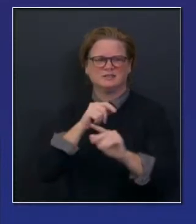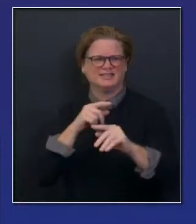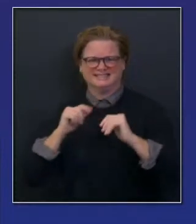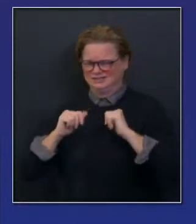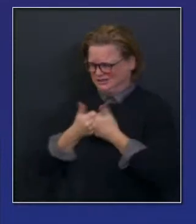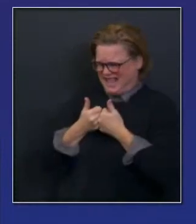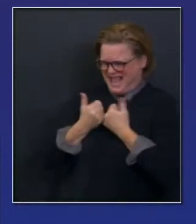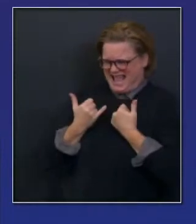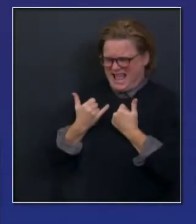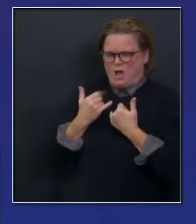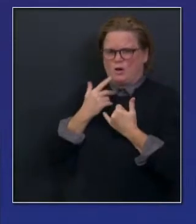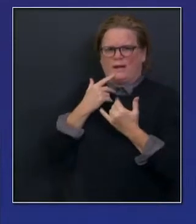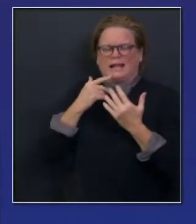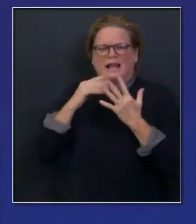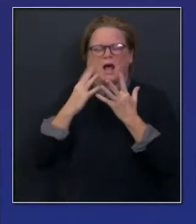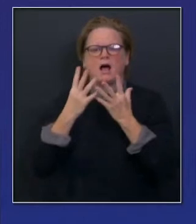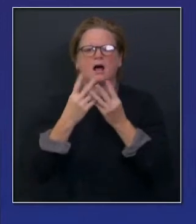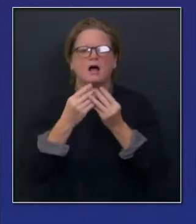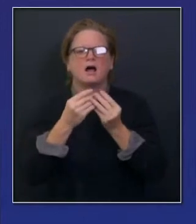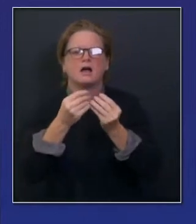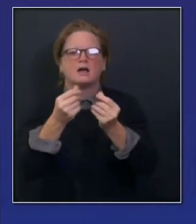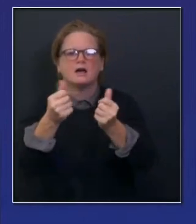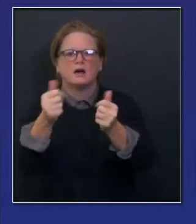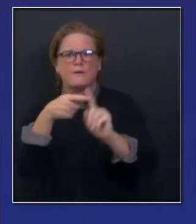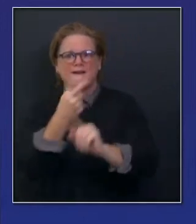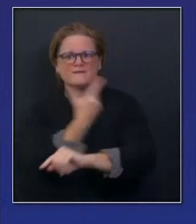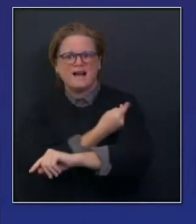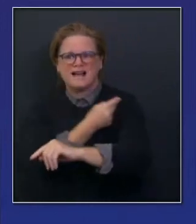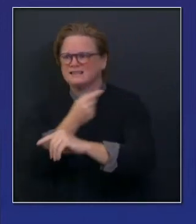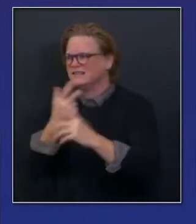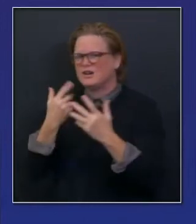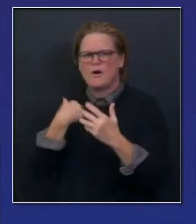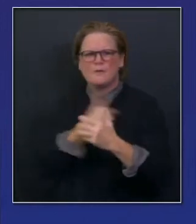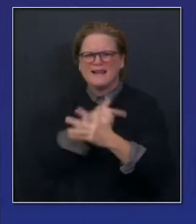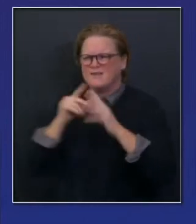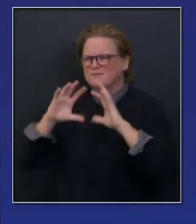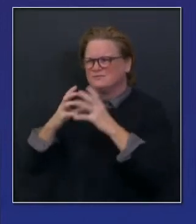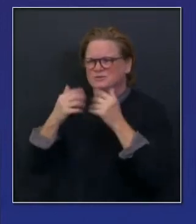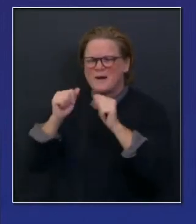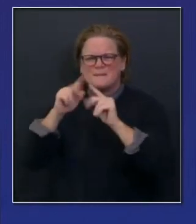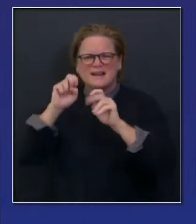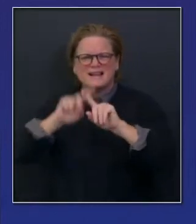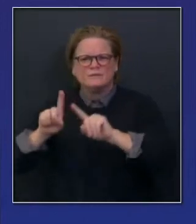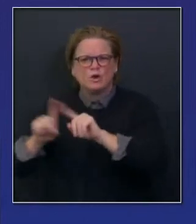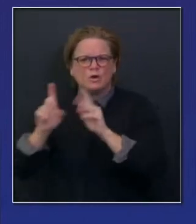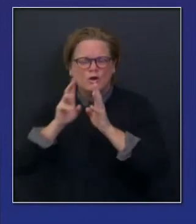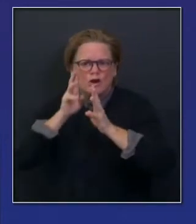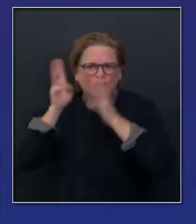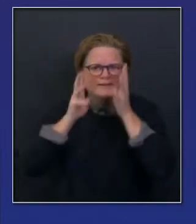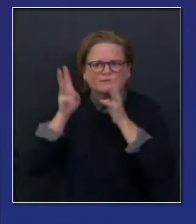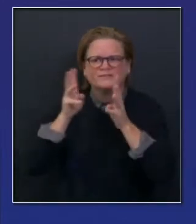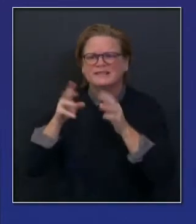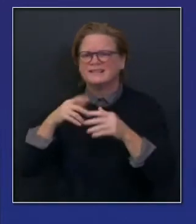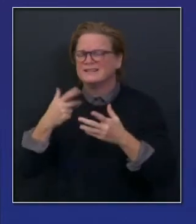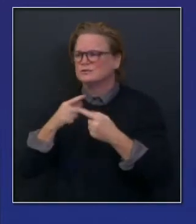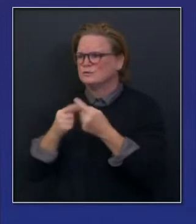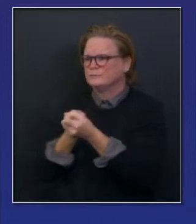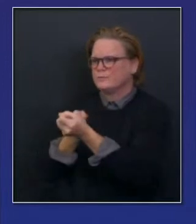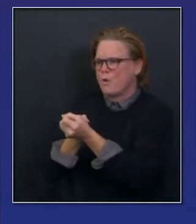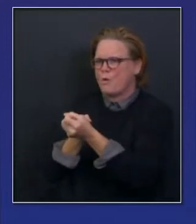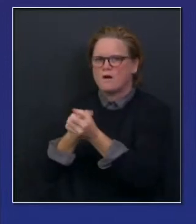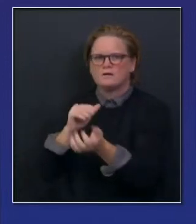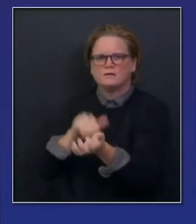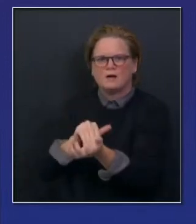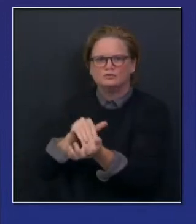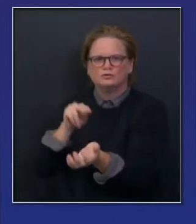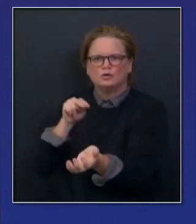more broadly at looking to be creative and flexible with our existing workforce. We're looking at getting additional staff contracted